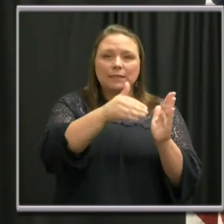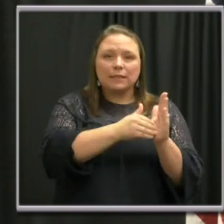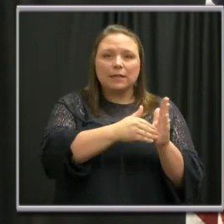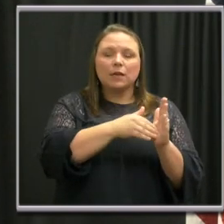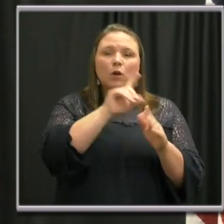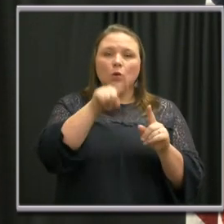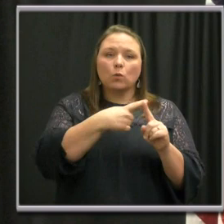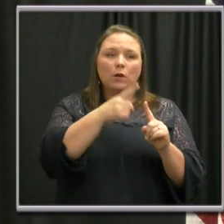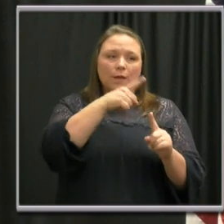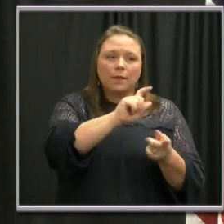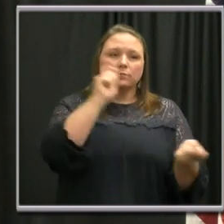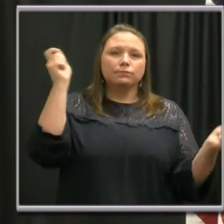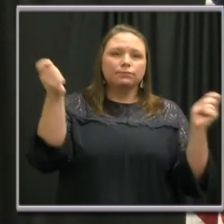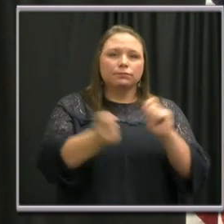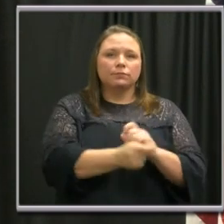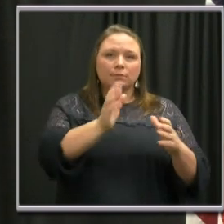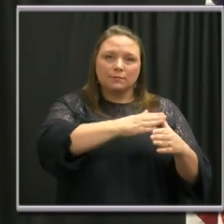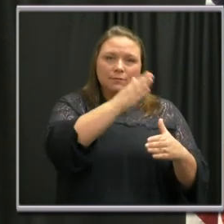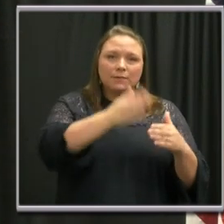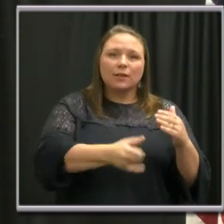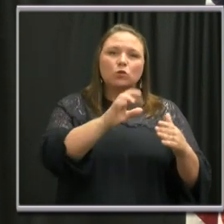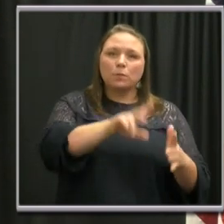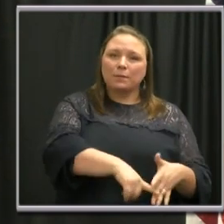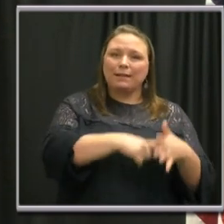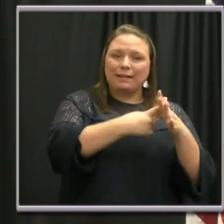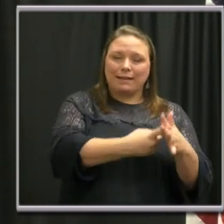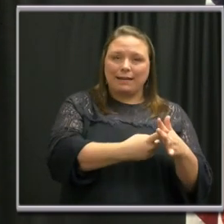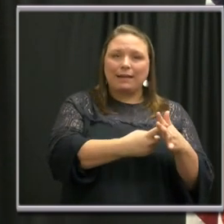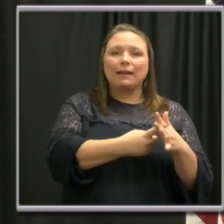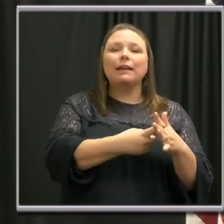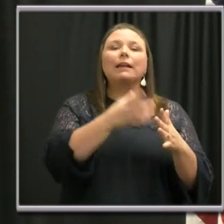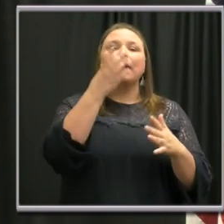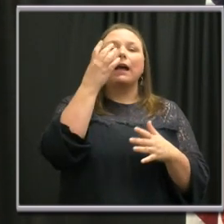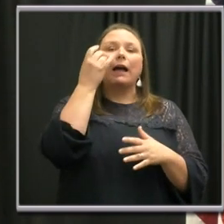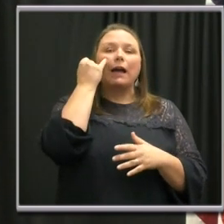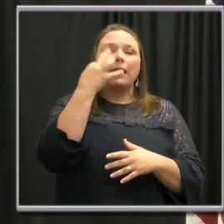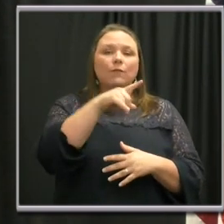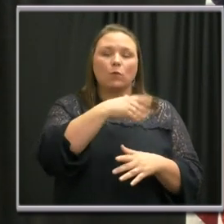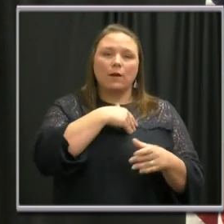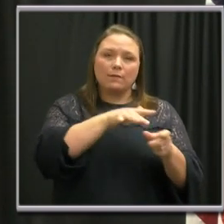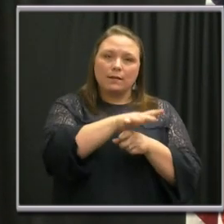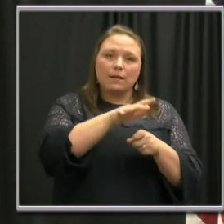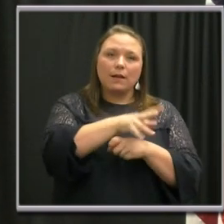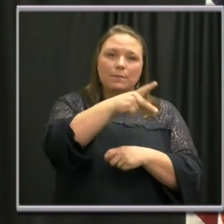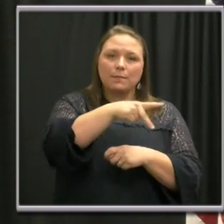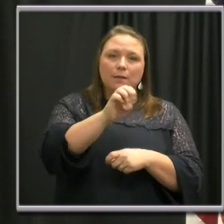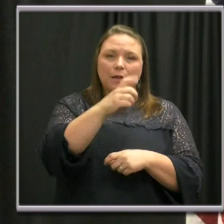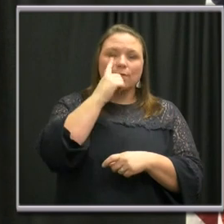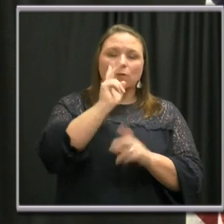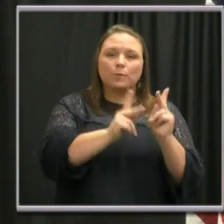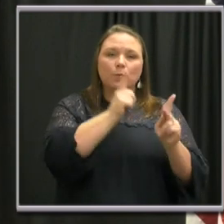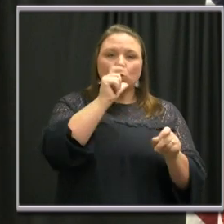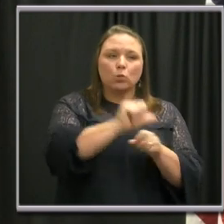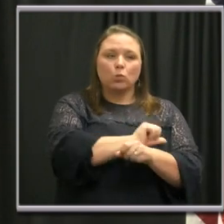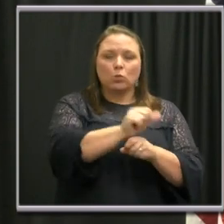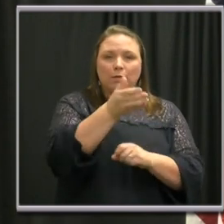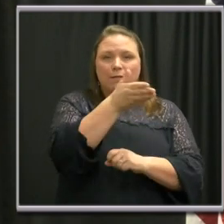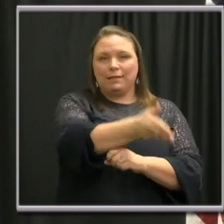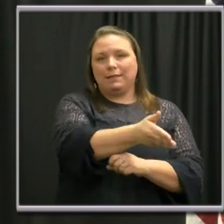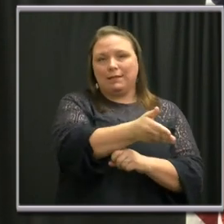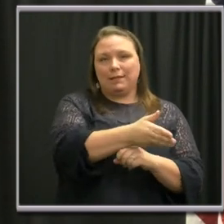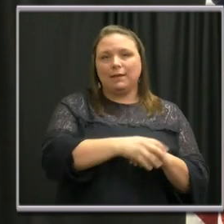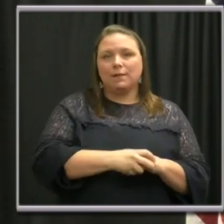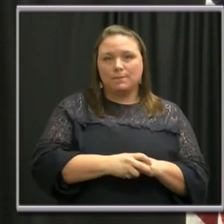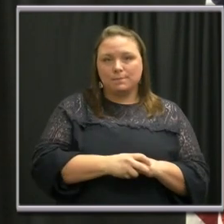the transformation of that space will begin? And if you guys have enough PPE for the healthcare workers you plan